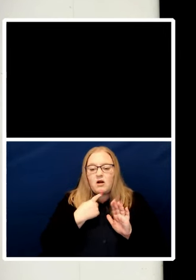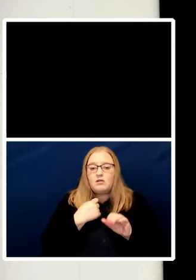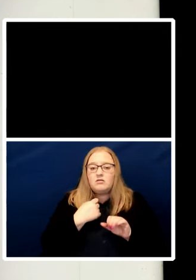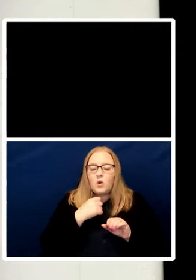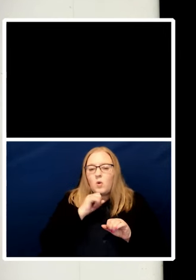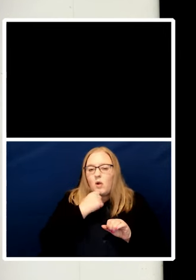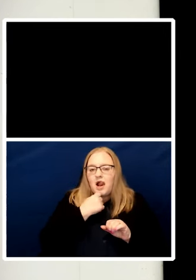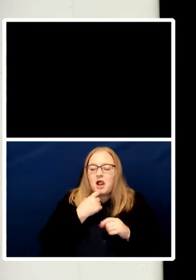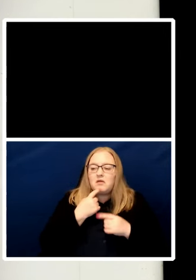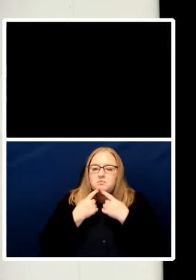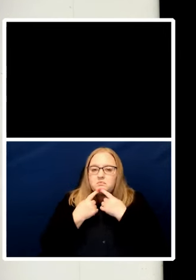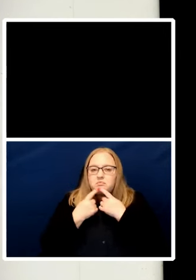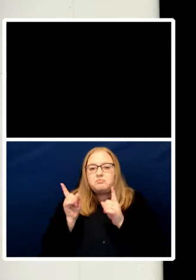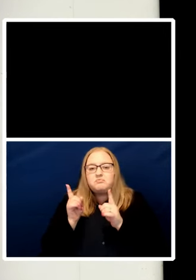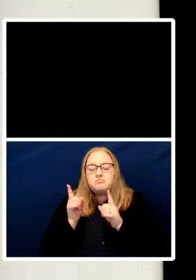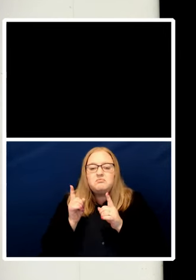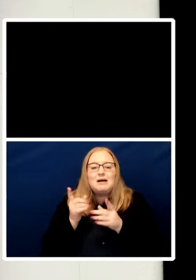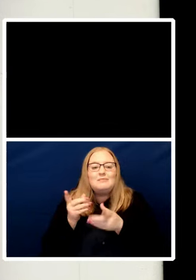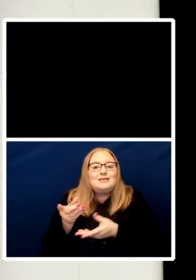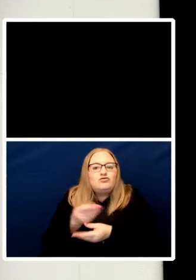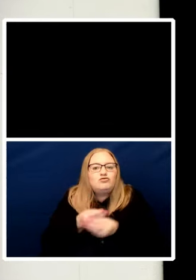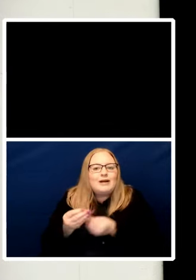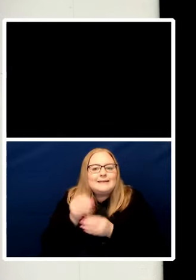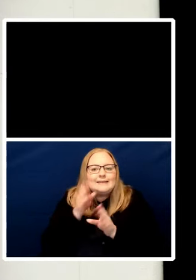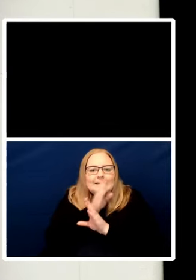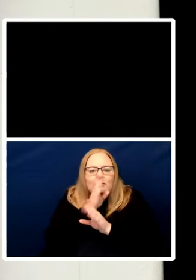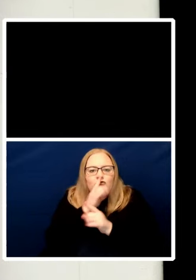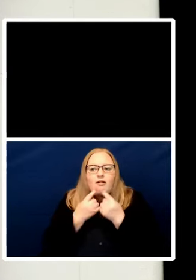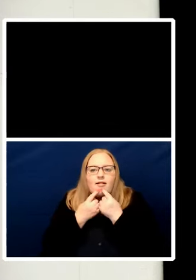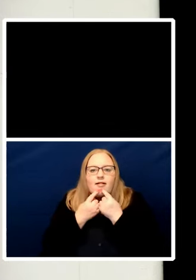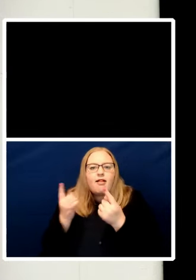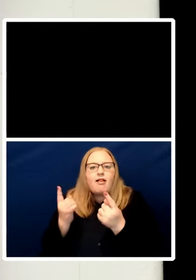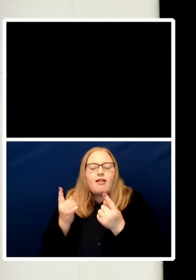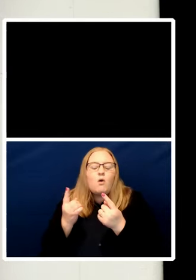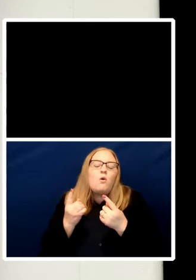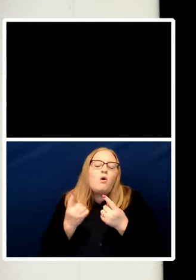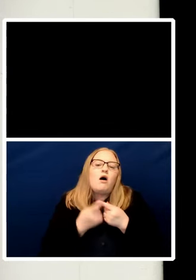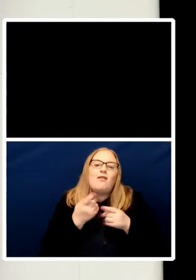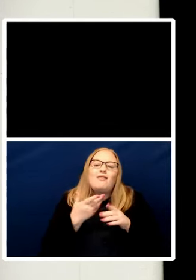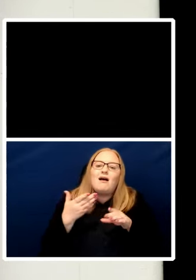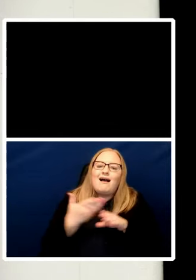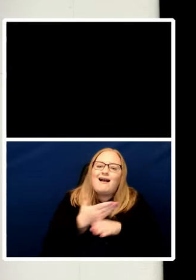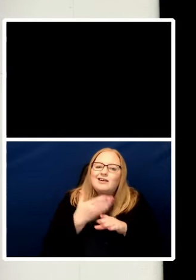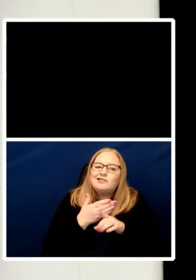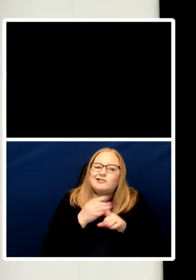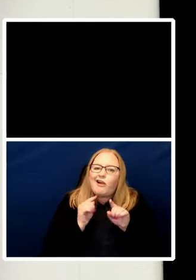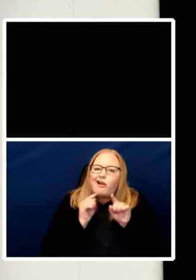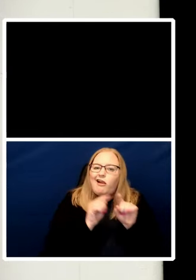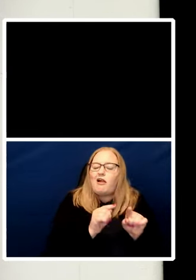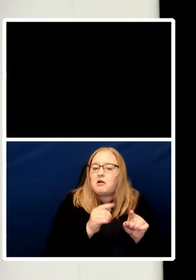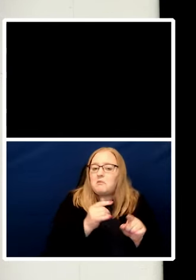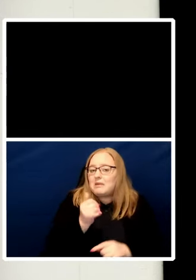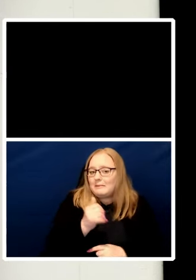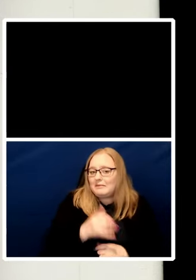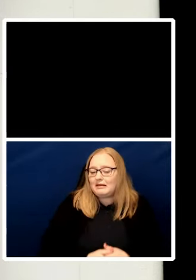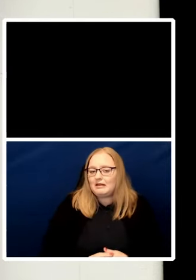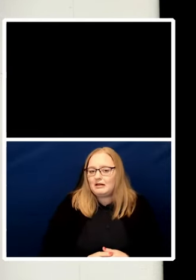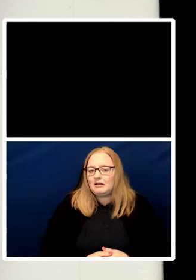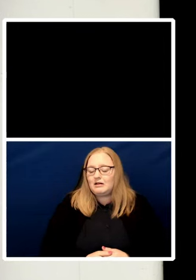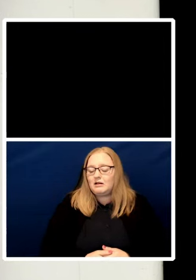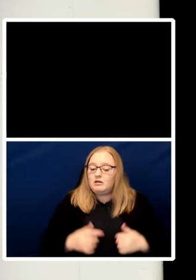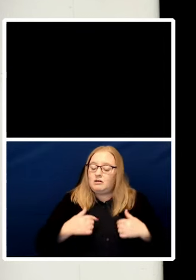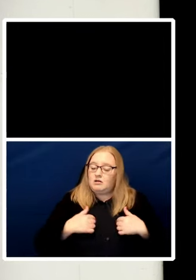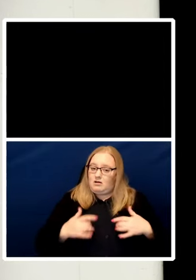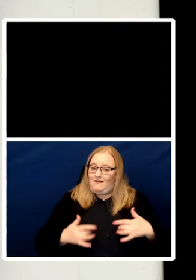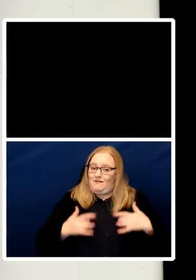even more dramatic direct action. Even if you share my view that such conduct might